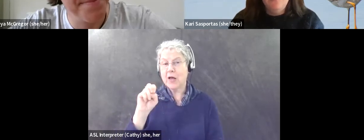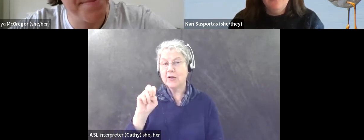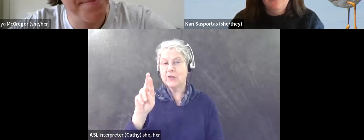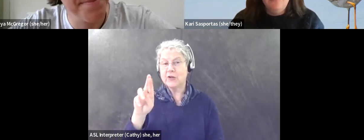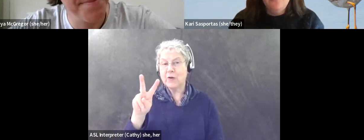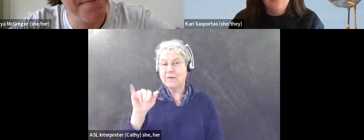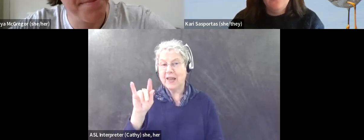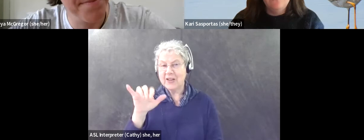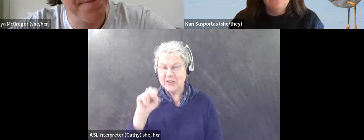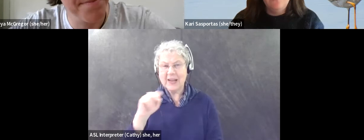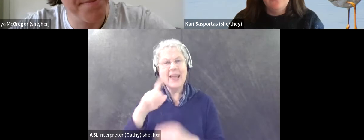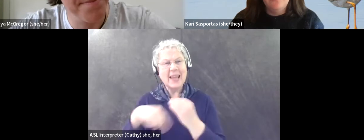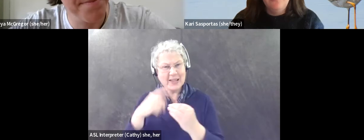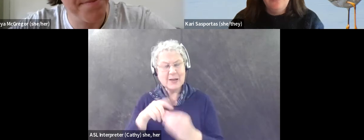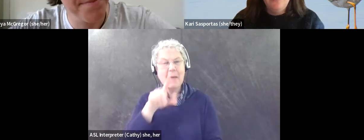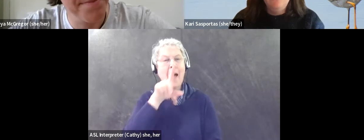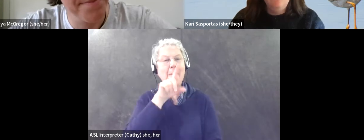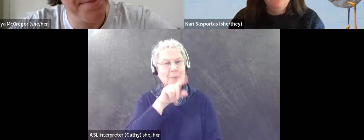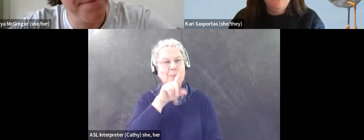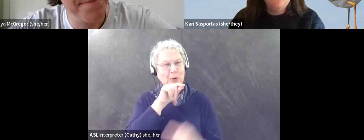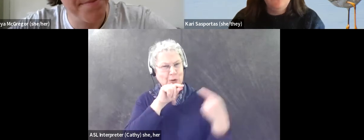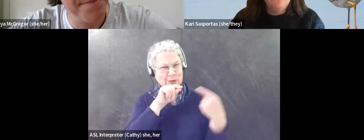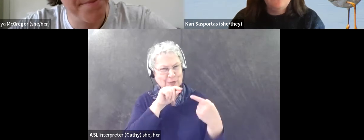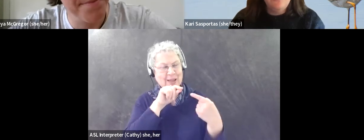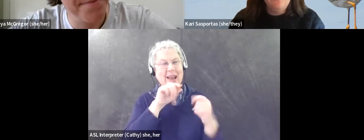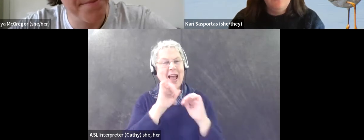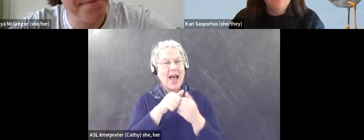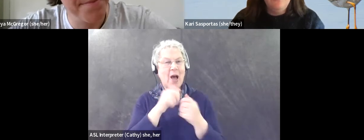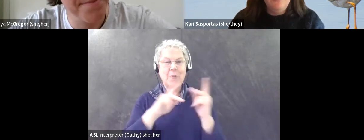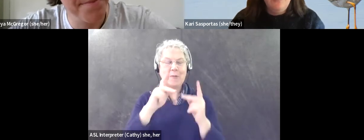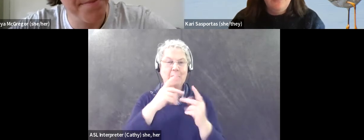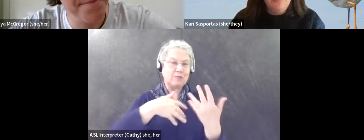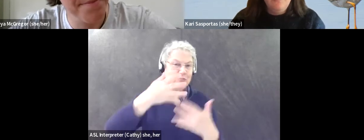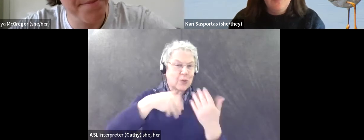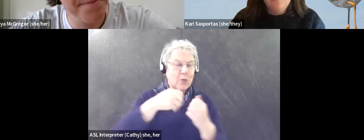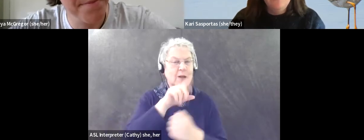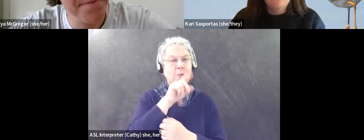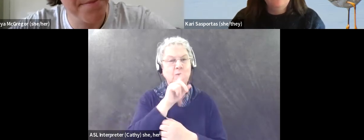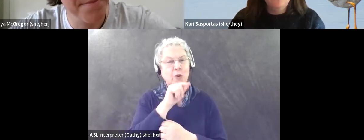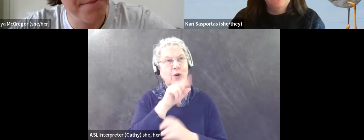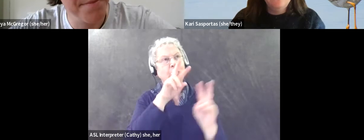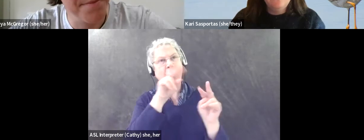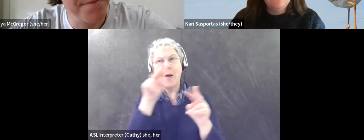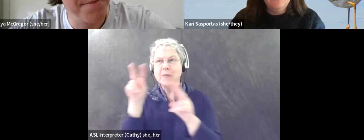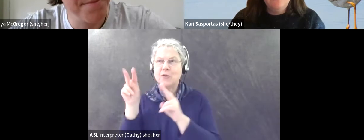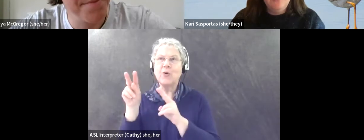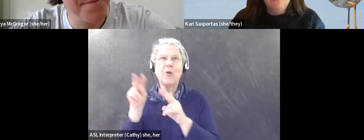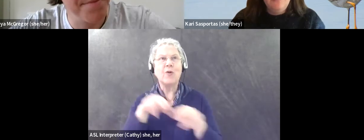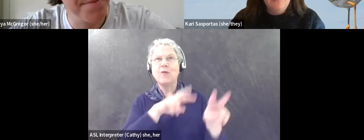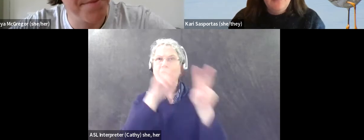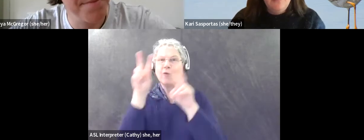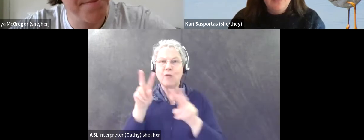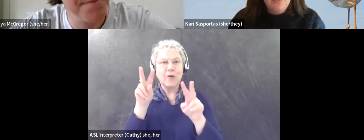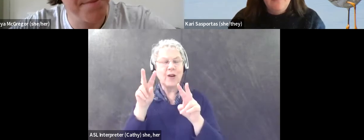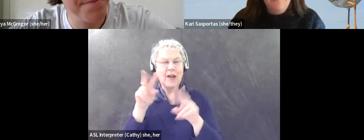people enjoy birds or how people engage with birds or how people, um, observe birds, it's, it's really about,